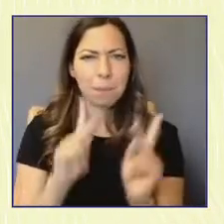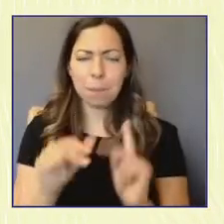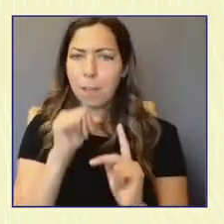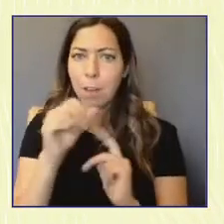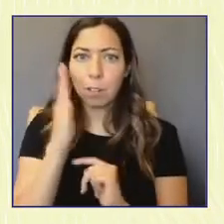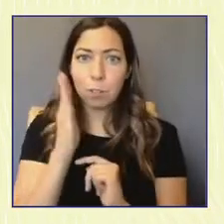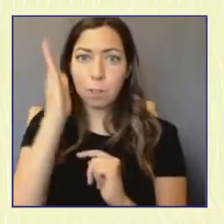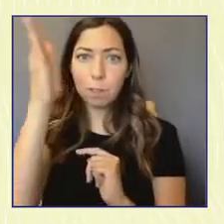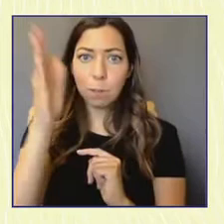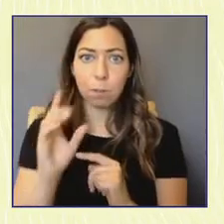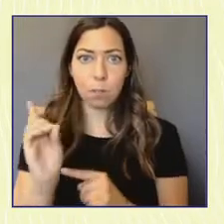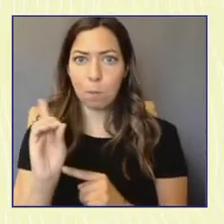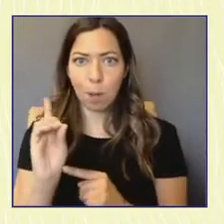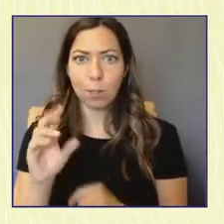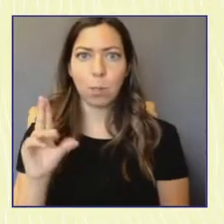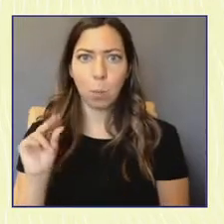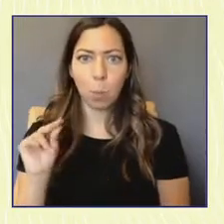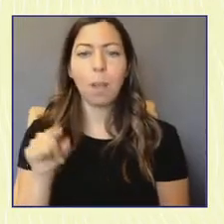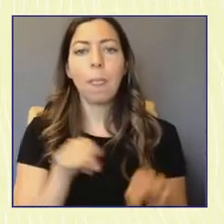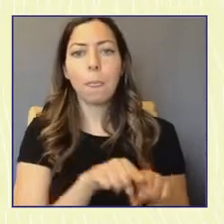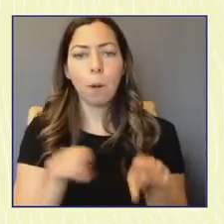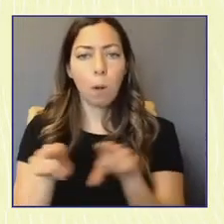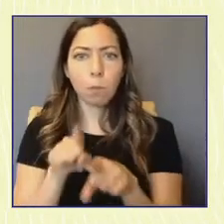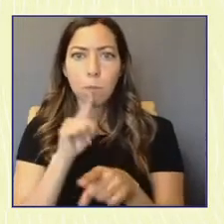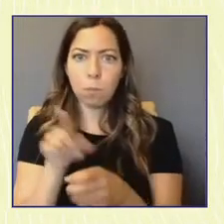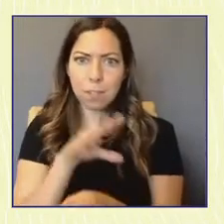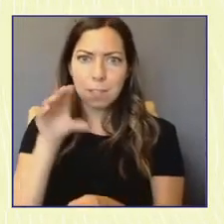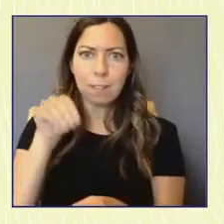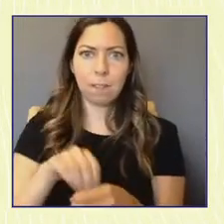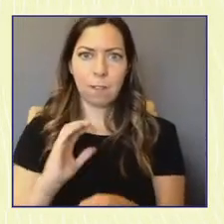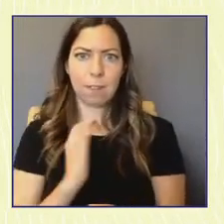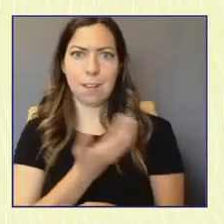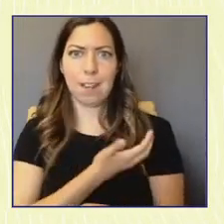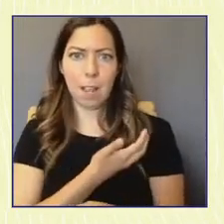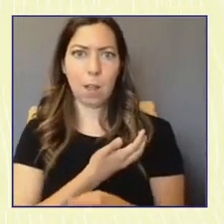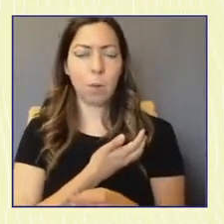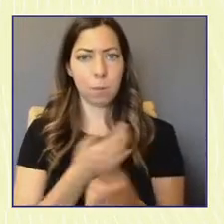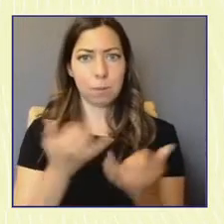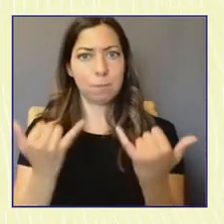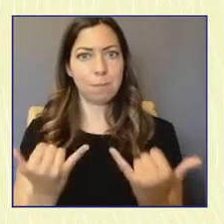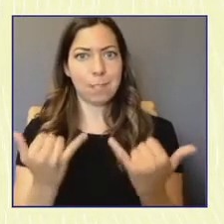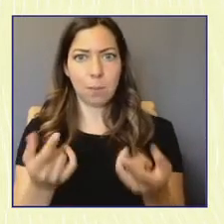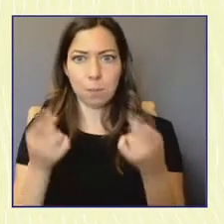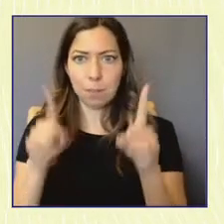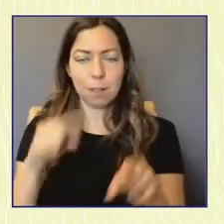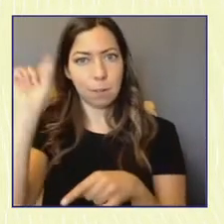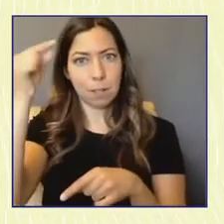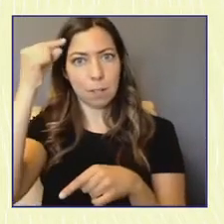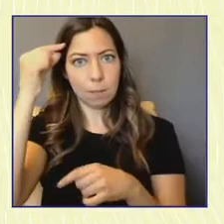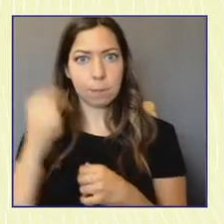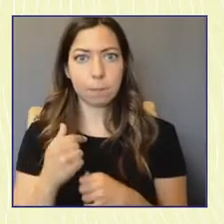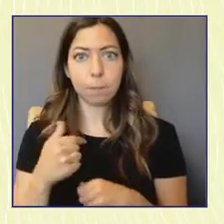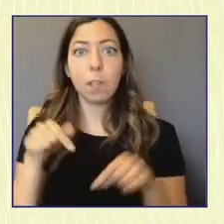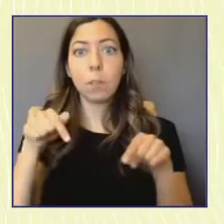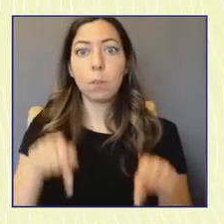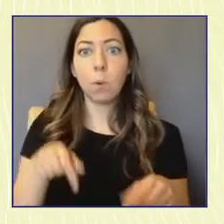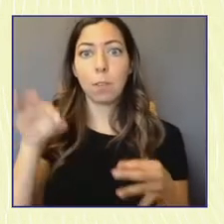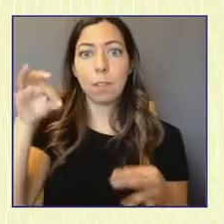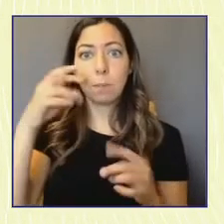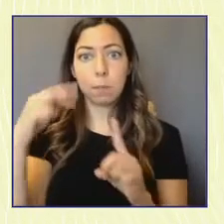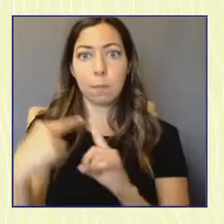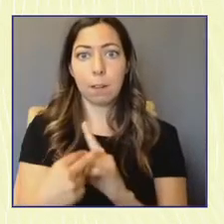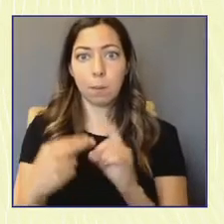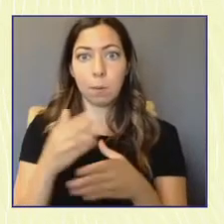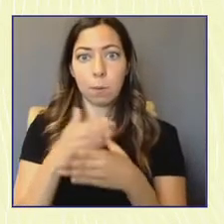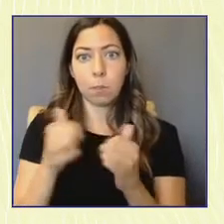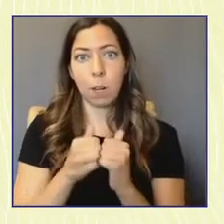democracy. They're a vibrant part of its present. We're excited to share this framework with you so you can take action and join us